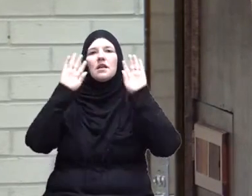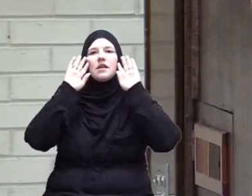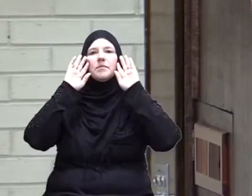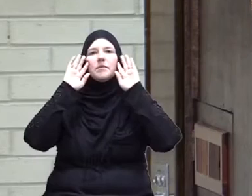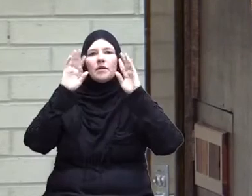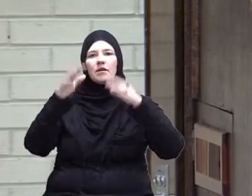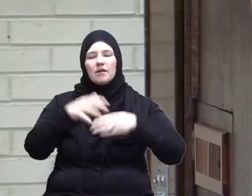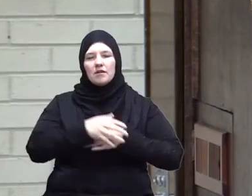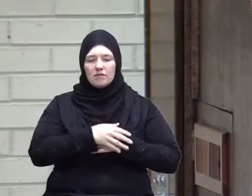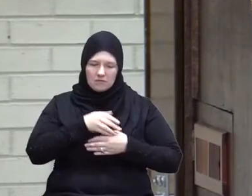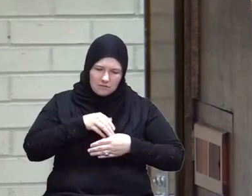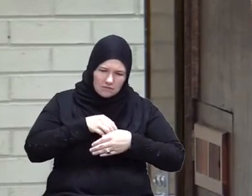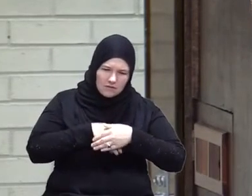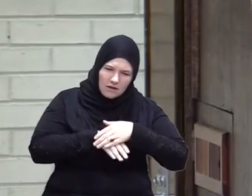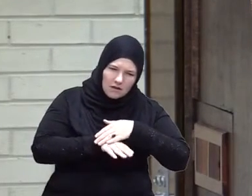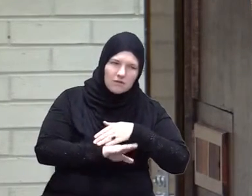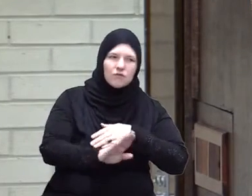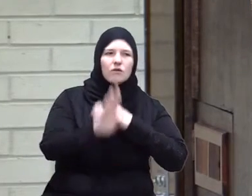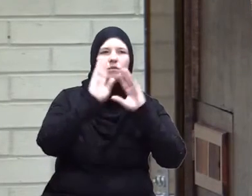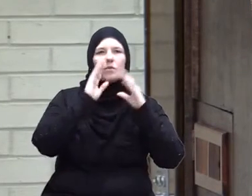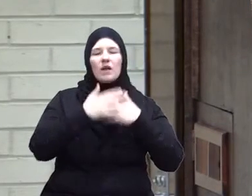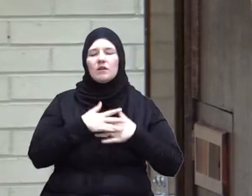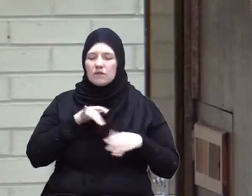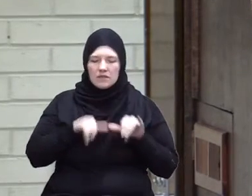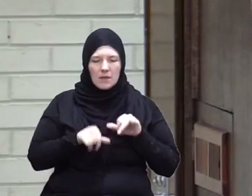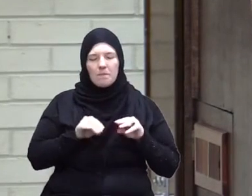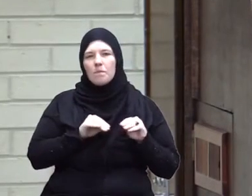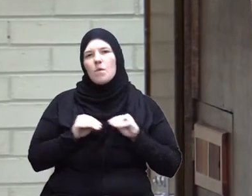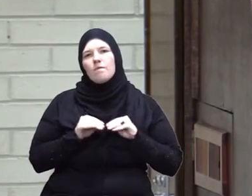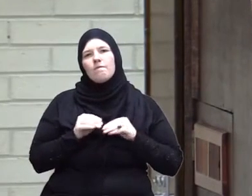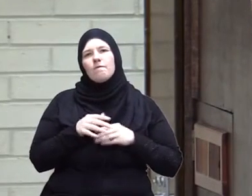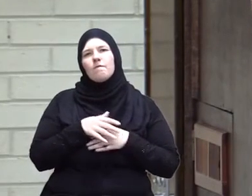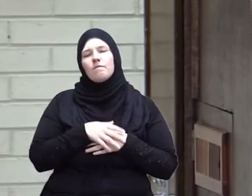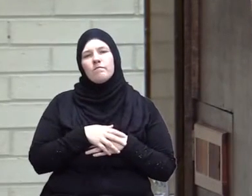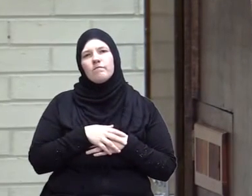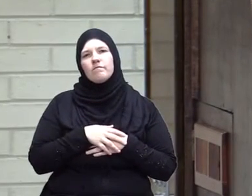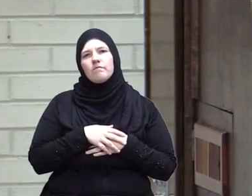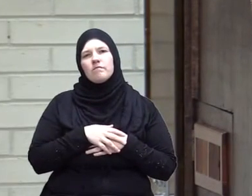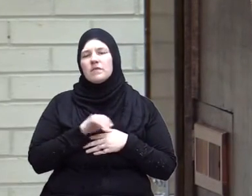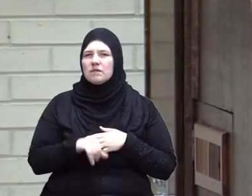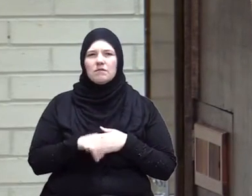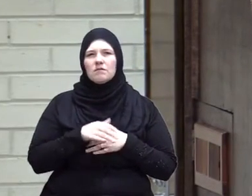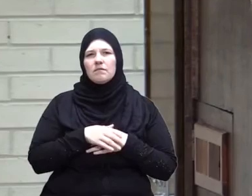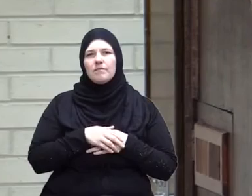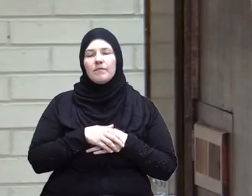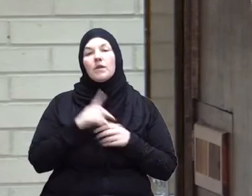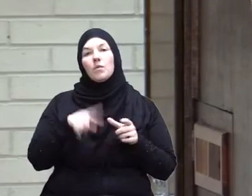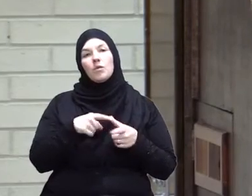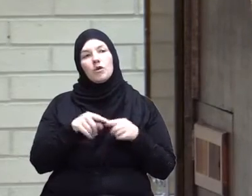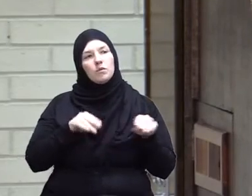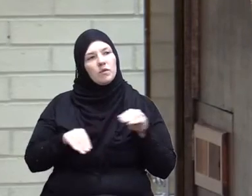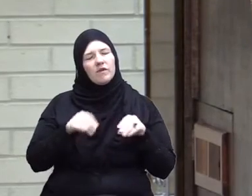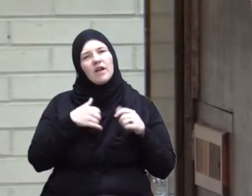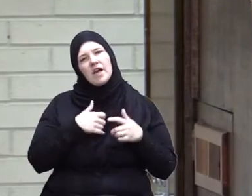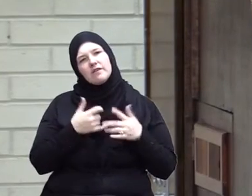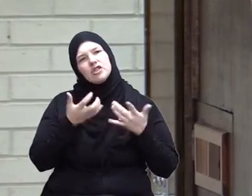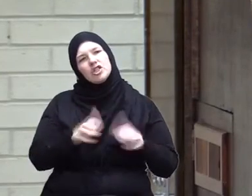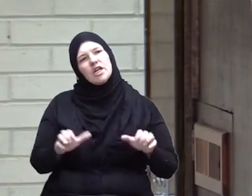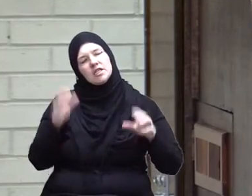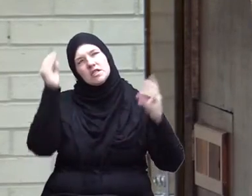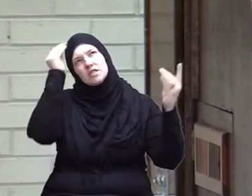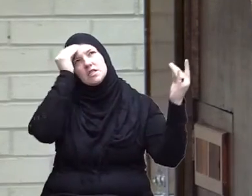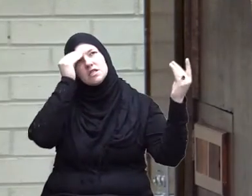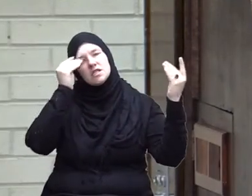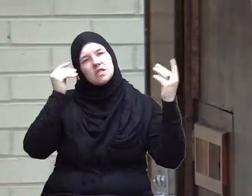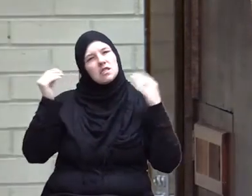enter into the prayer and you stay motionless when you are motionless you have the chance to reflect on what you are